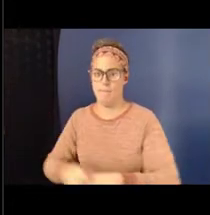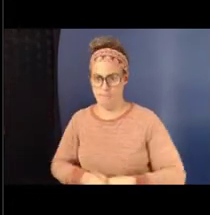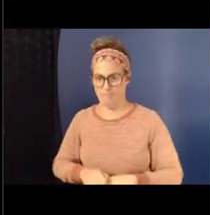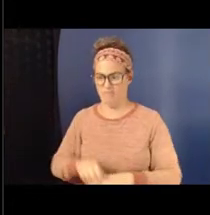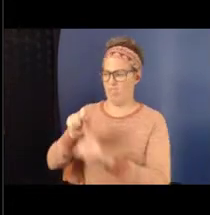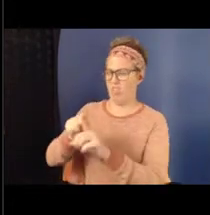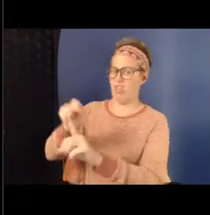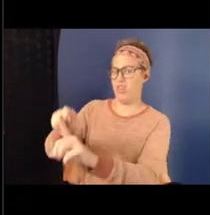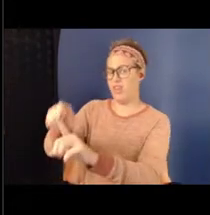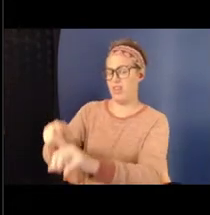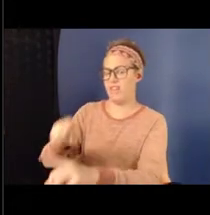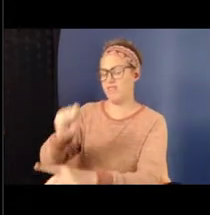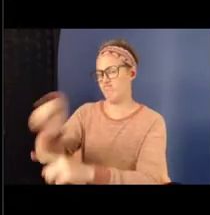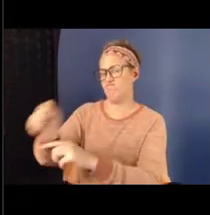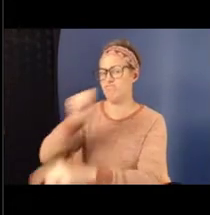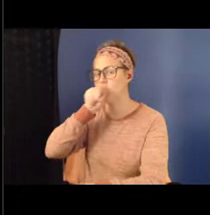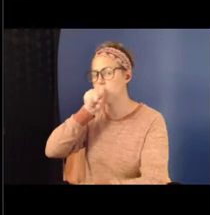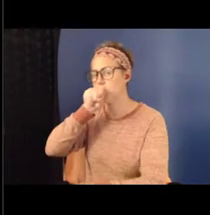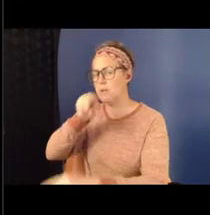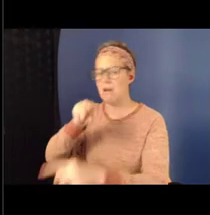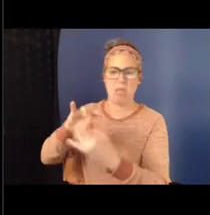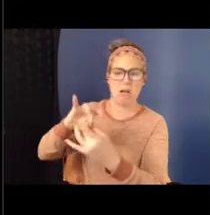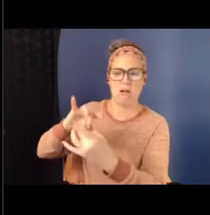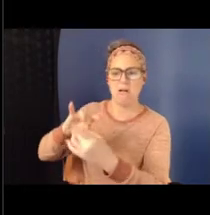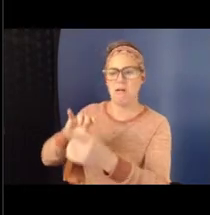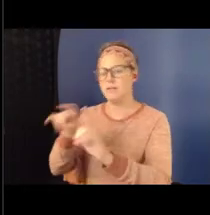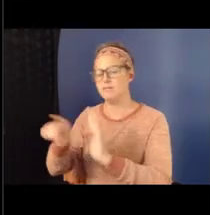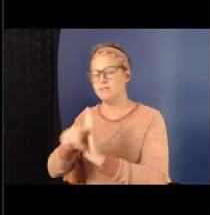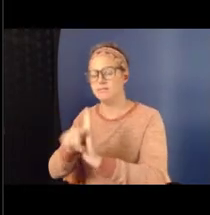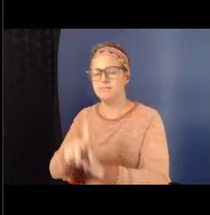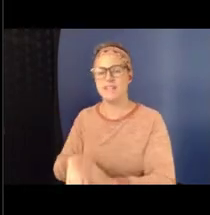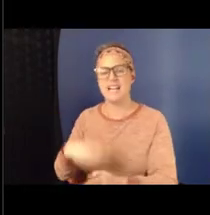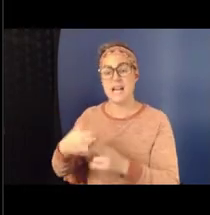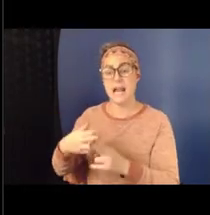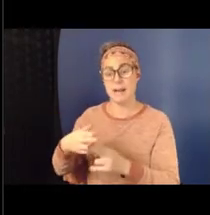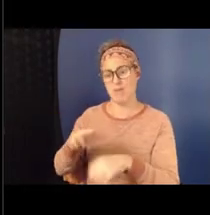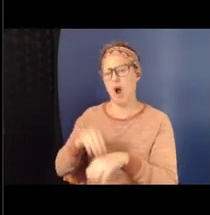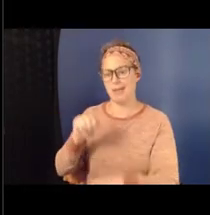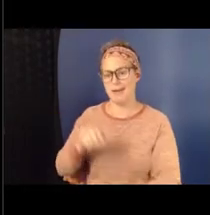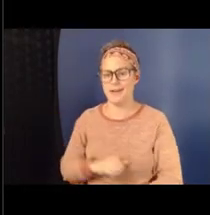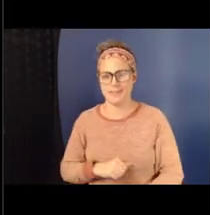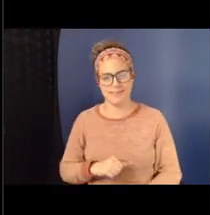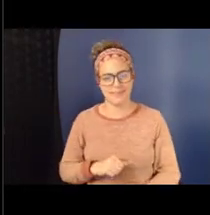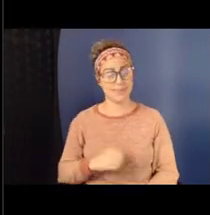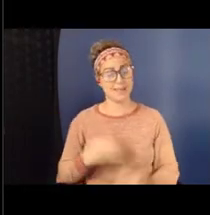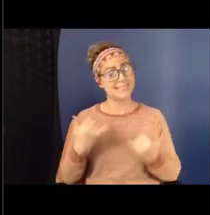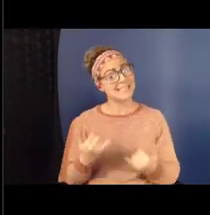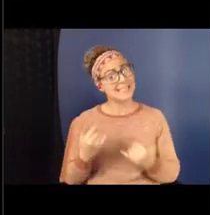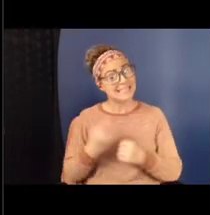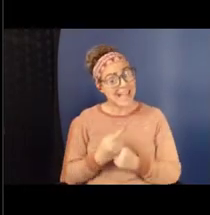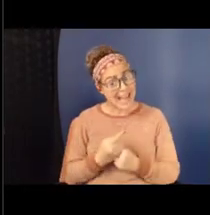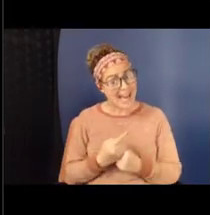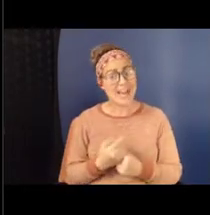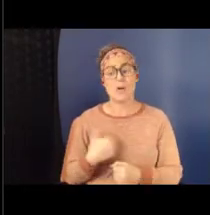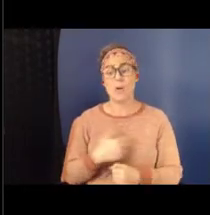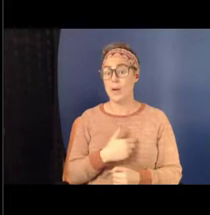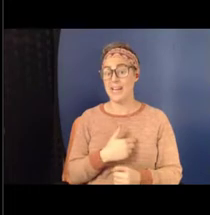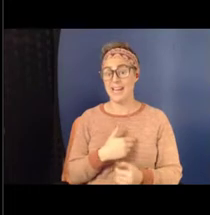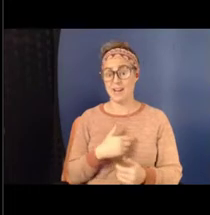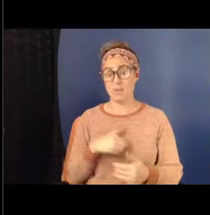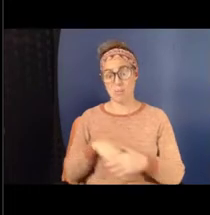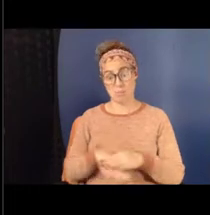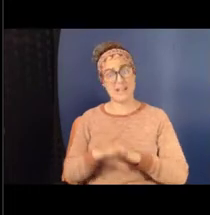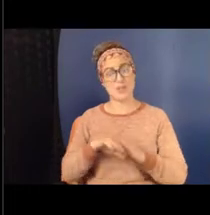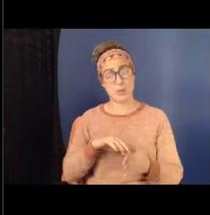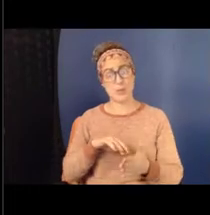conversations about the language that they use. Just today, we were in elementary school asking kids how they identify